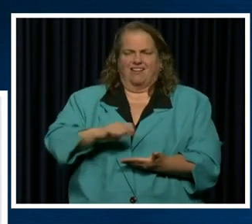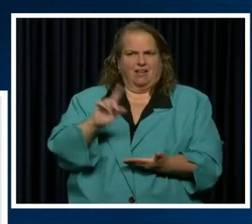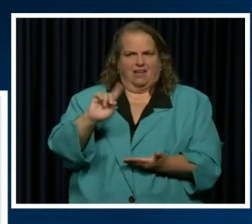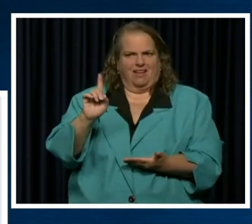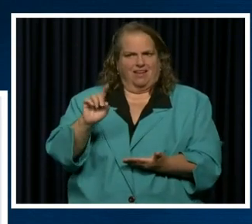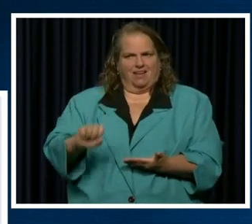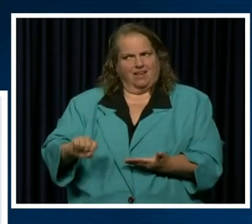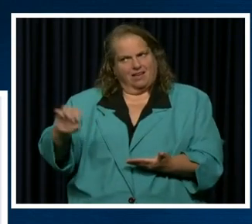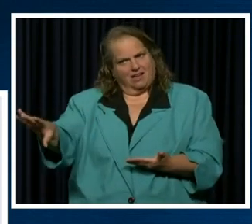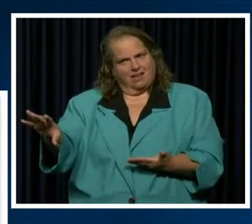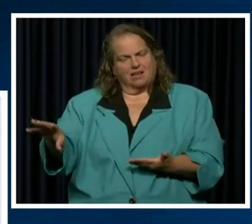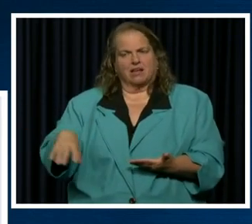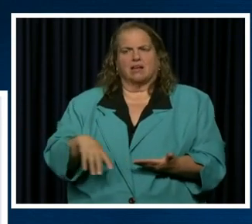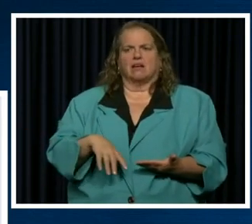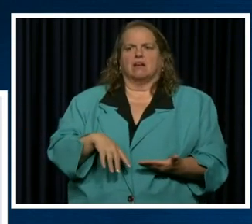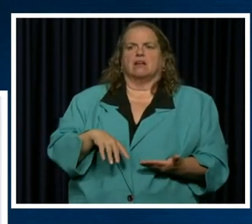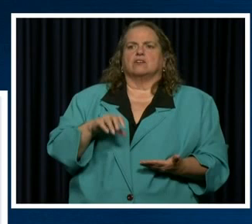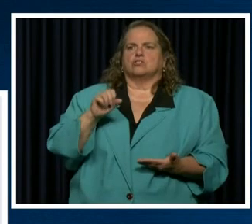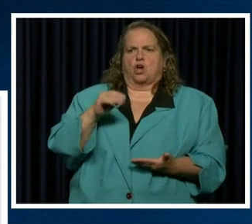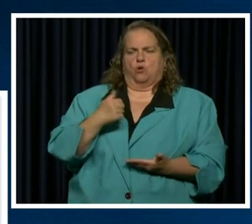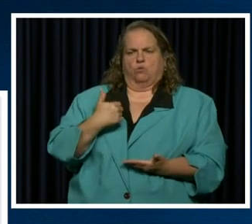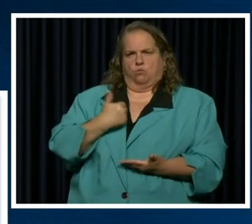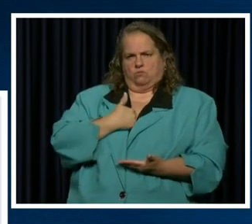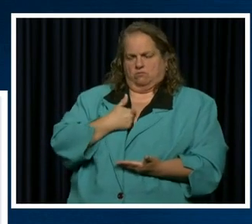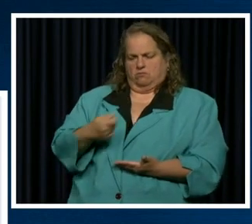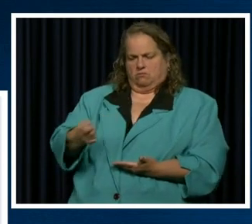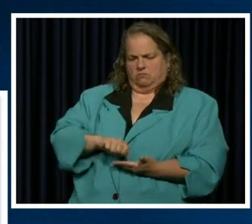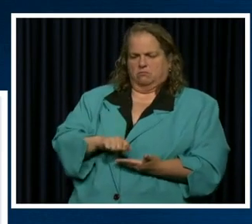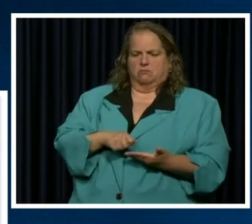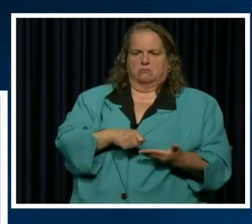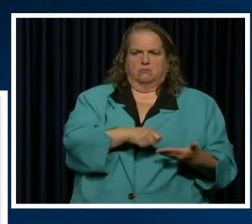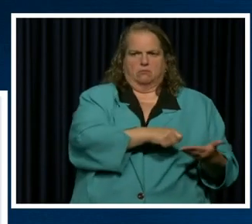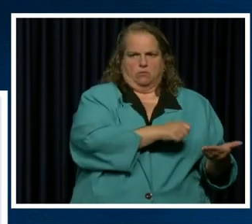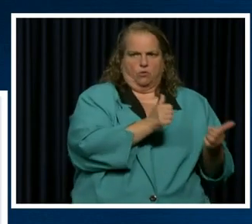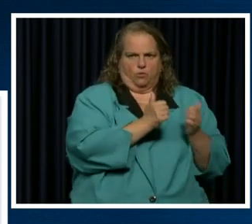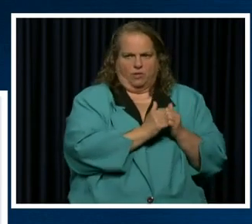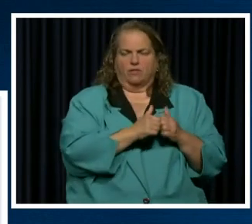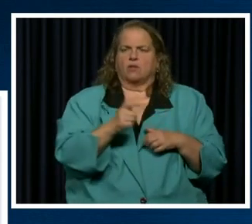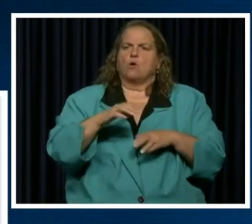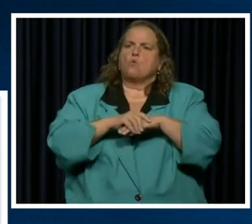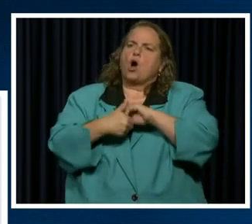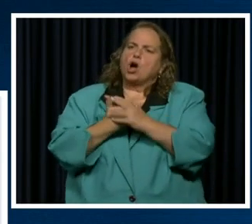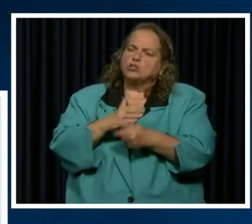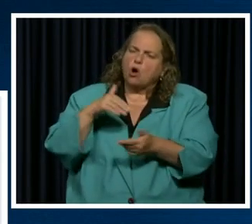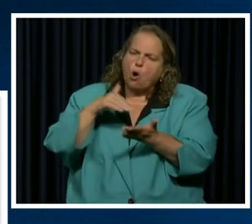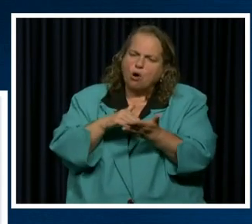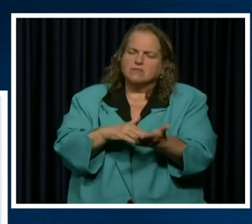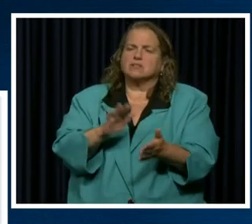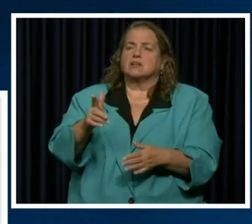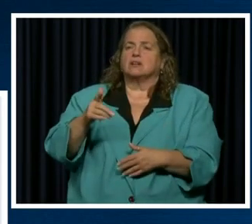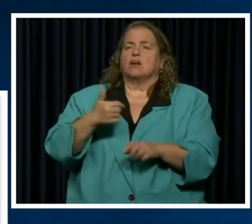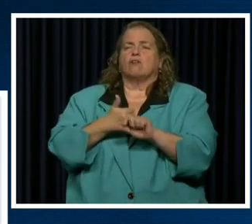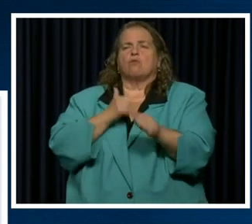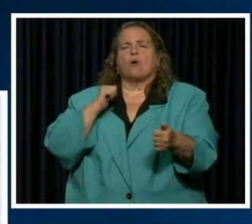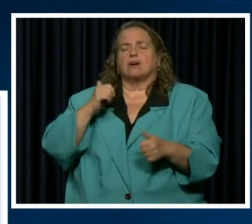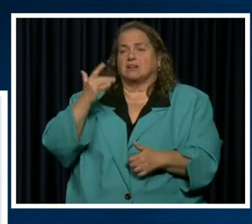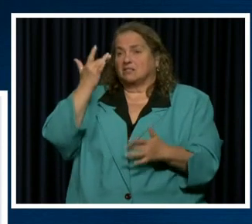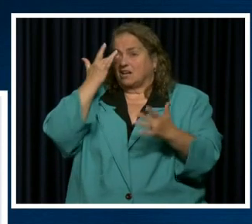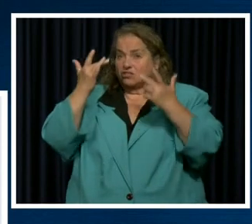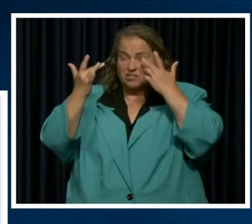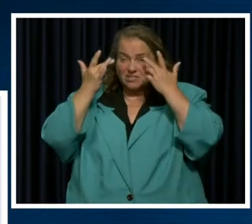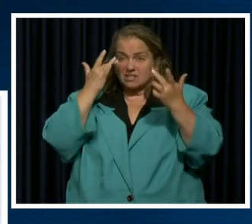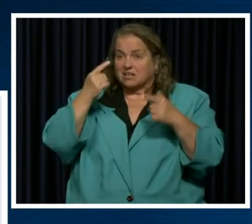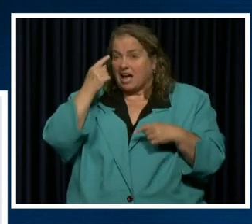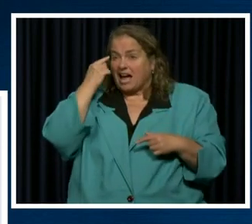for people so they can use that when they can't go wash their hands. And avoid touching your face, your eyes, your nose, your mouth. All of those are